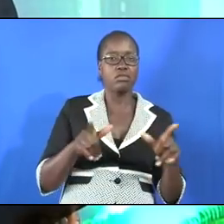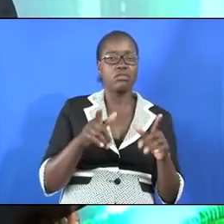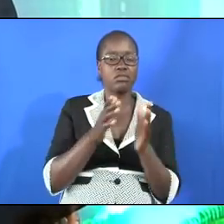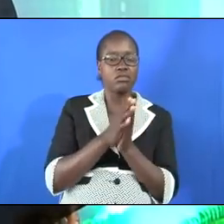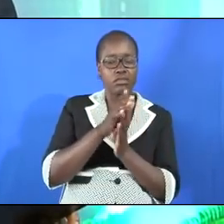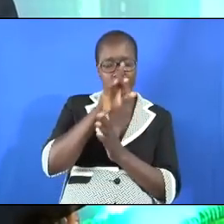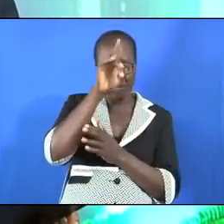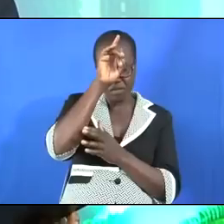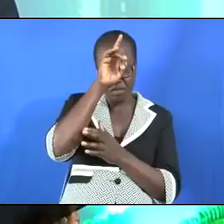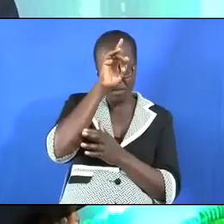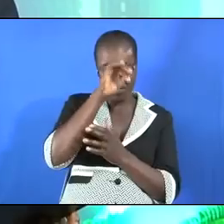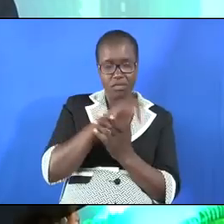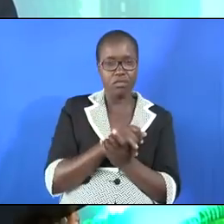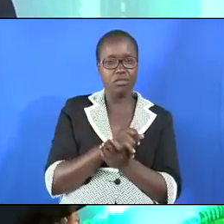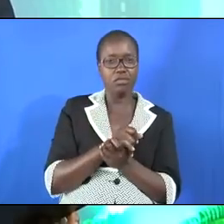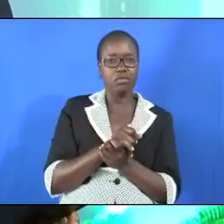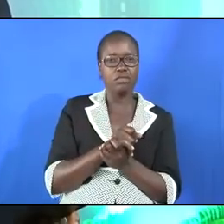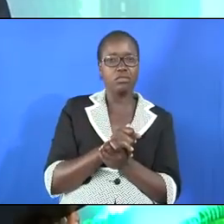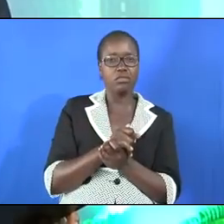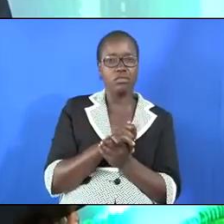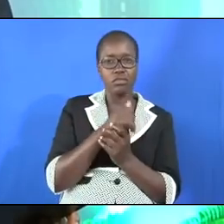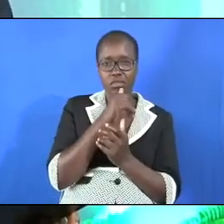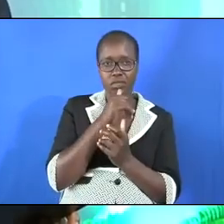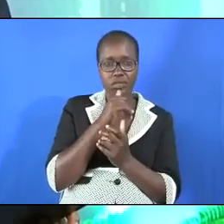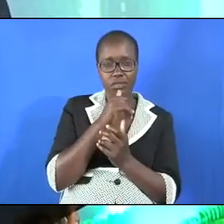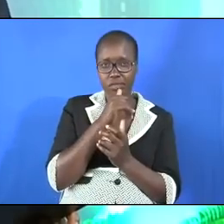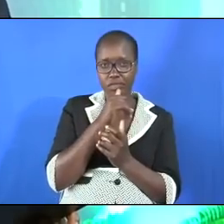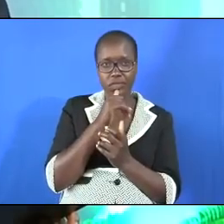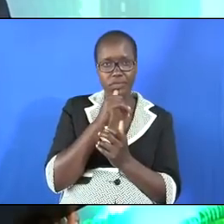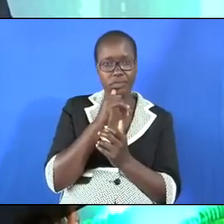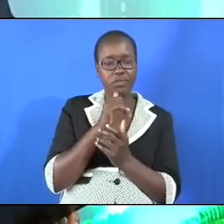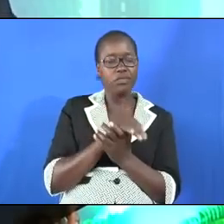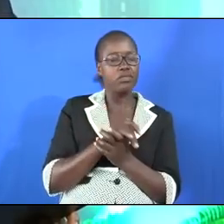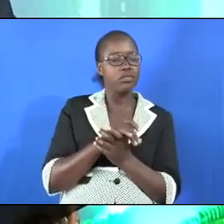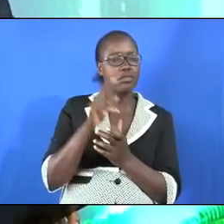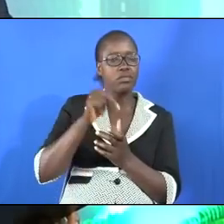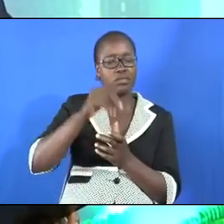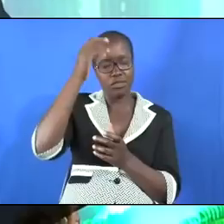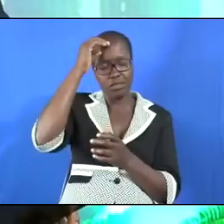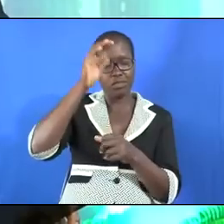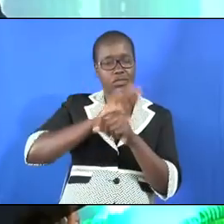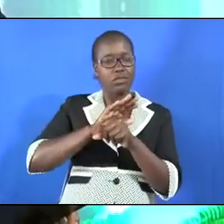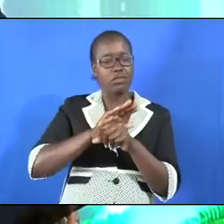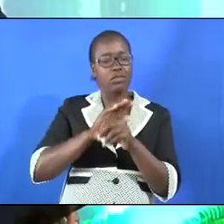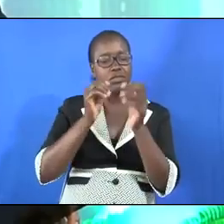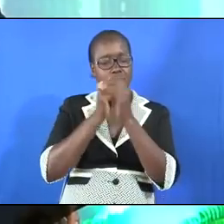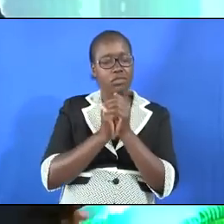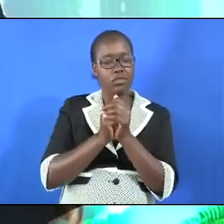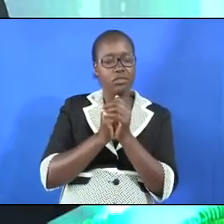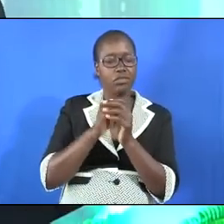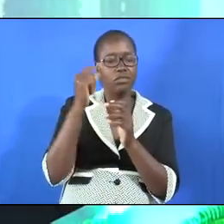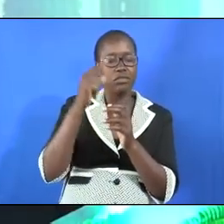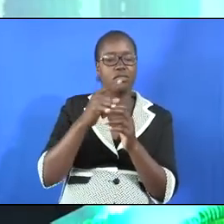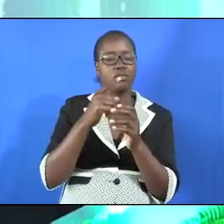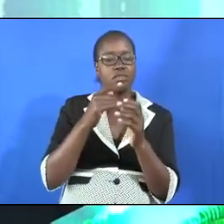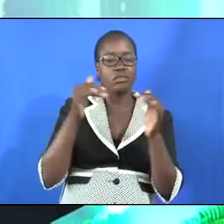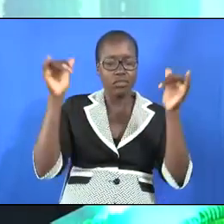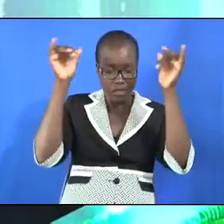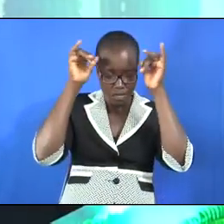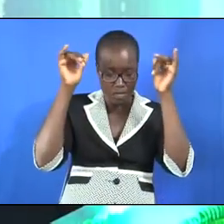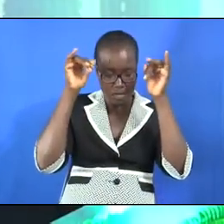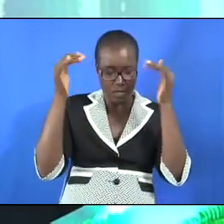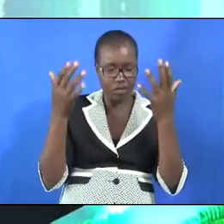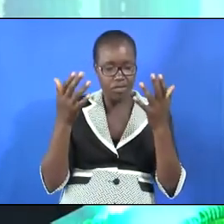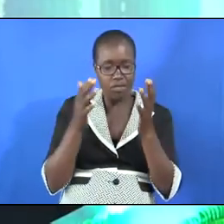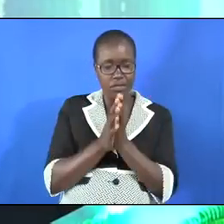idolatry in the northern kingdom the worship of idols golden calves put one in Bethel